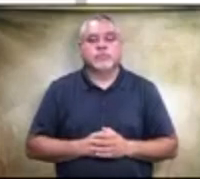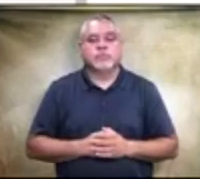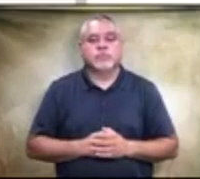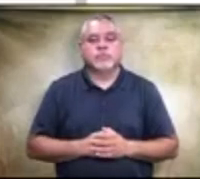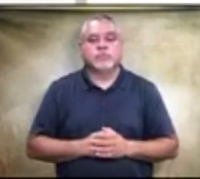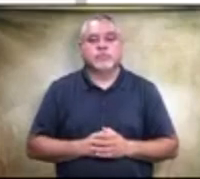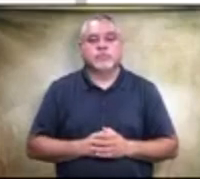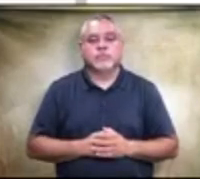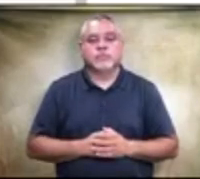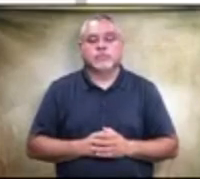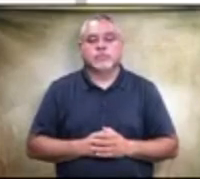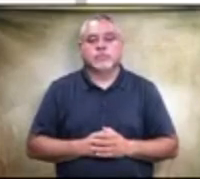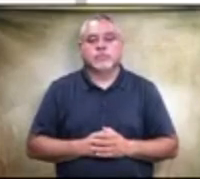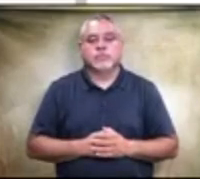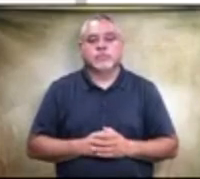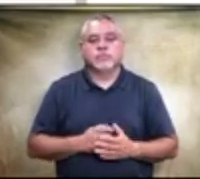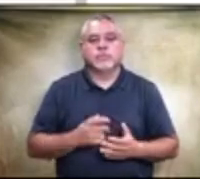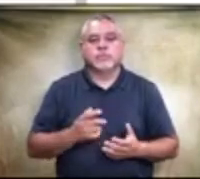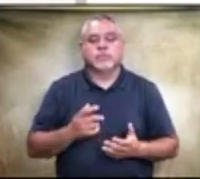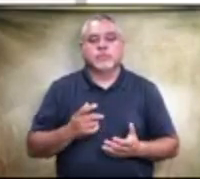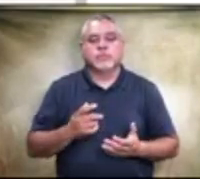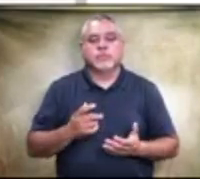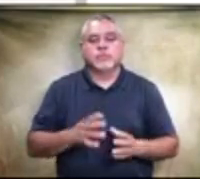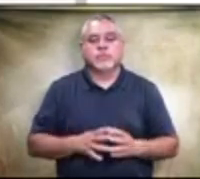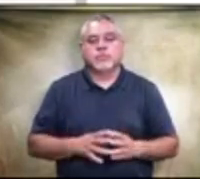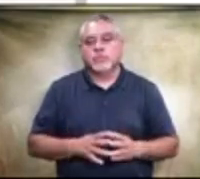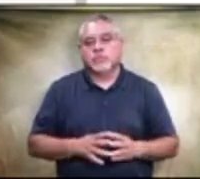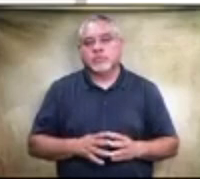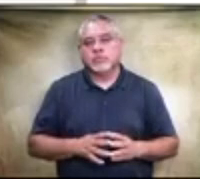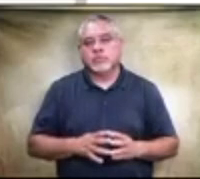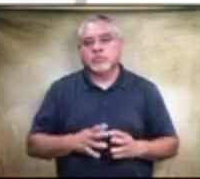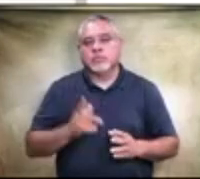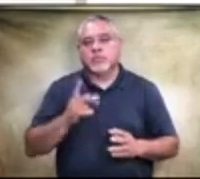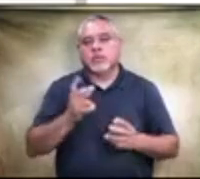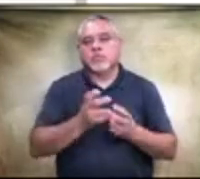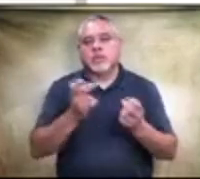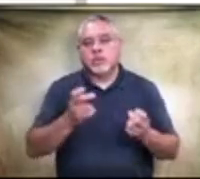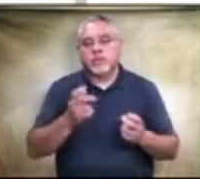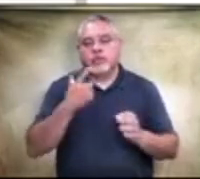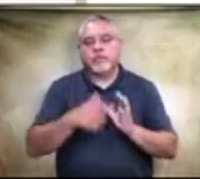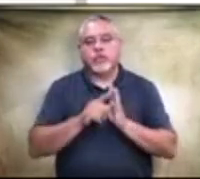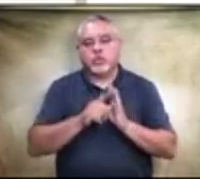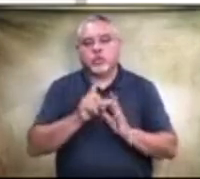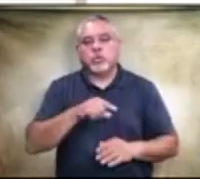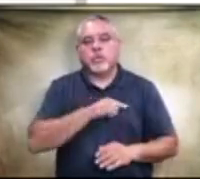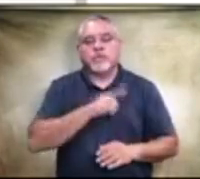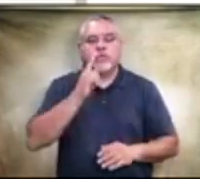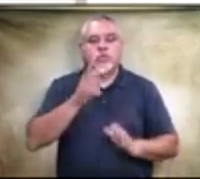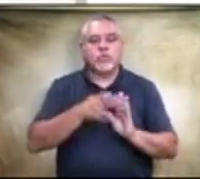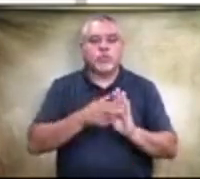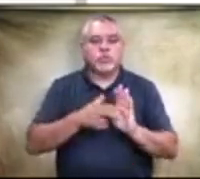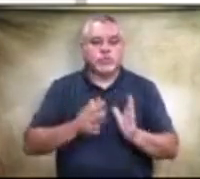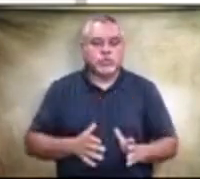committee was, or a panel reviewed qualifications for contractors for the renovation